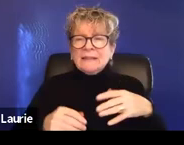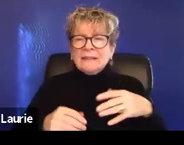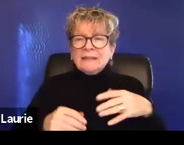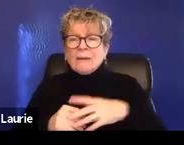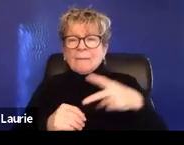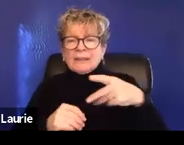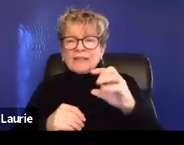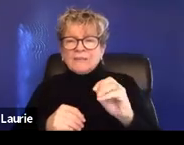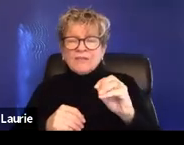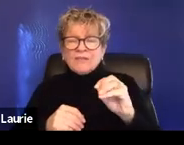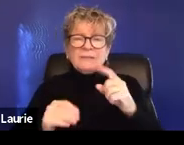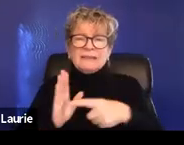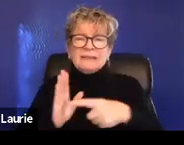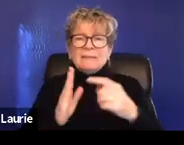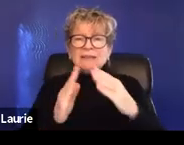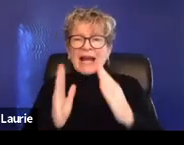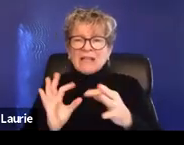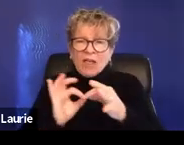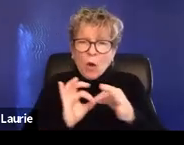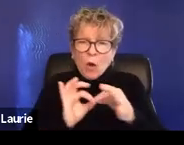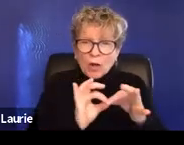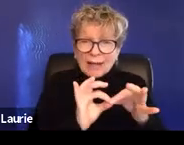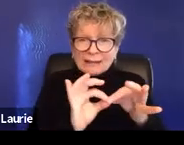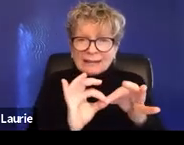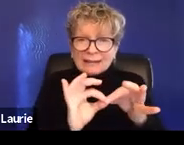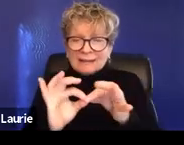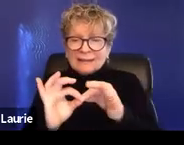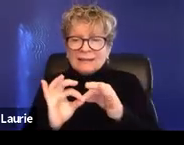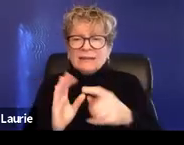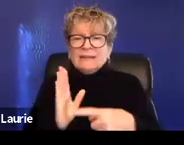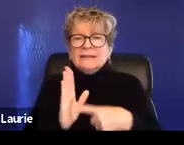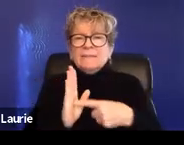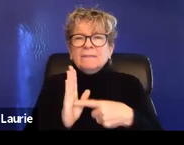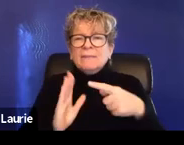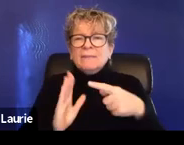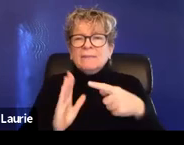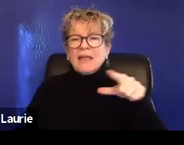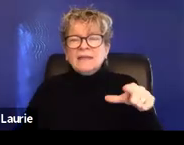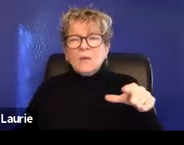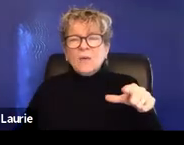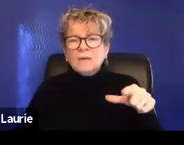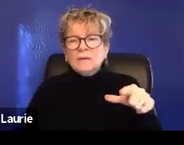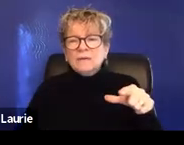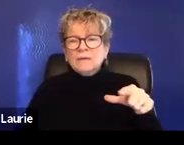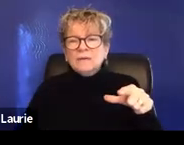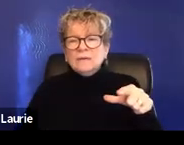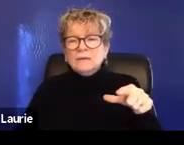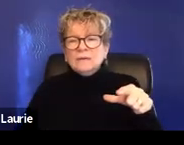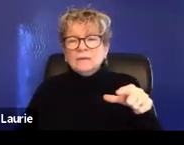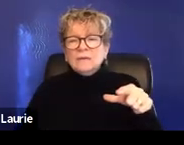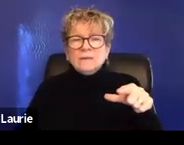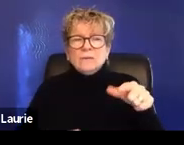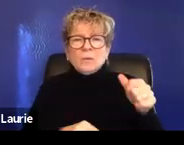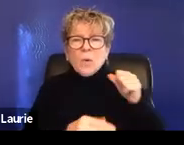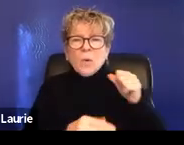remembering in the housing situation. Sometimes if you can't get the landlord to evict a resident,